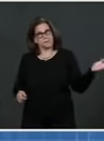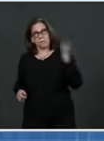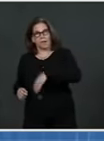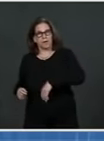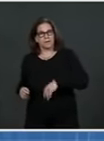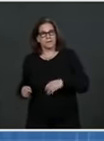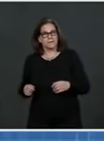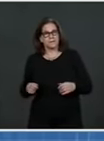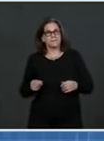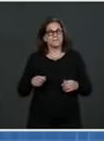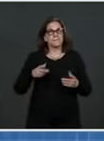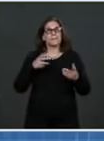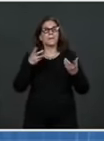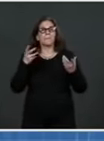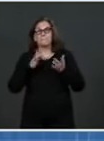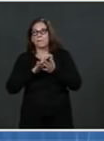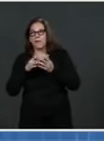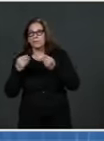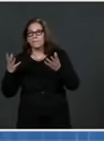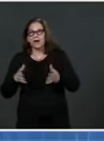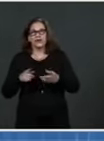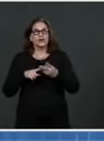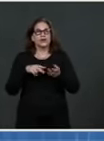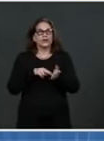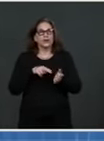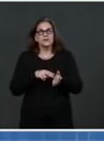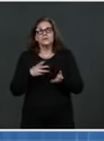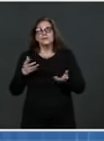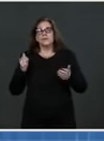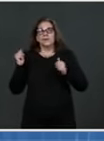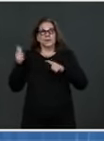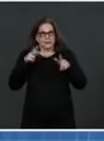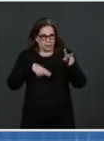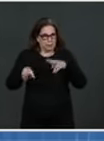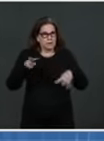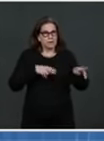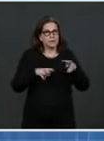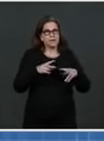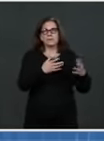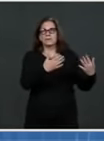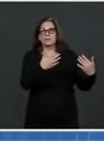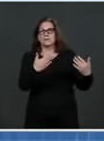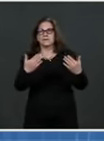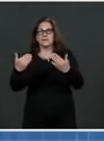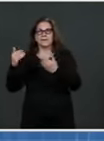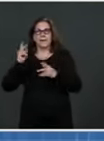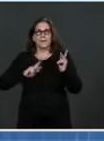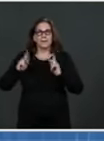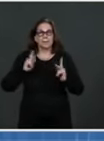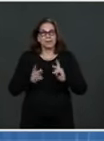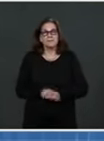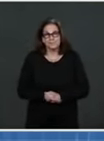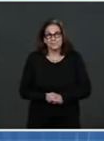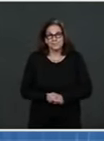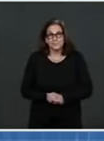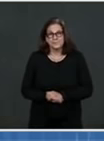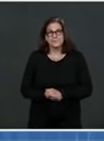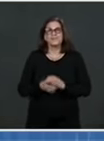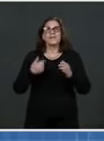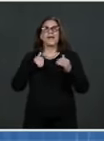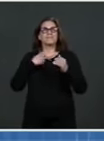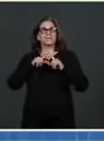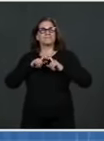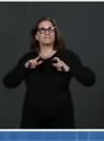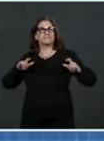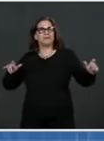potential impact on COVID-19 severity. We have also updated the list of underlying medical conditions